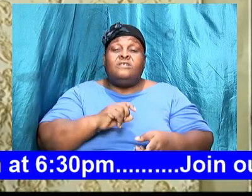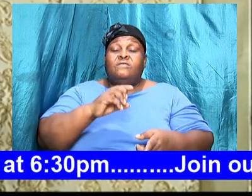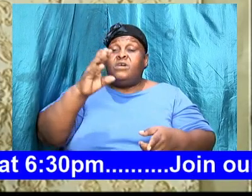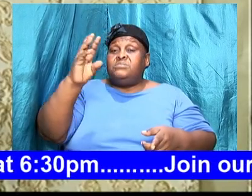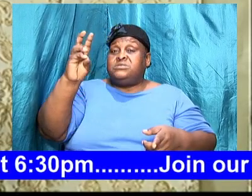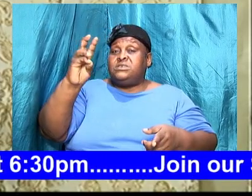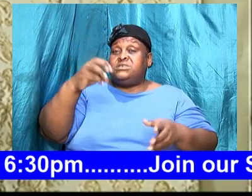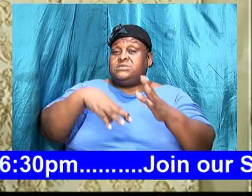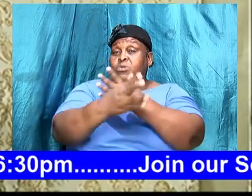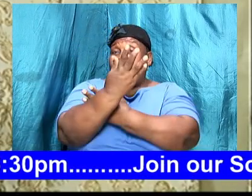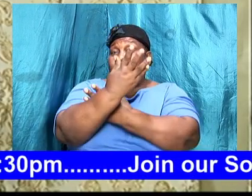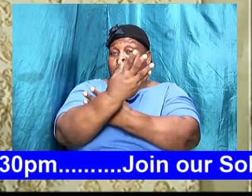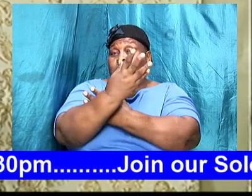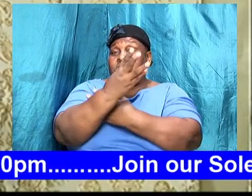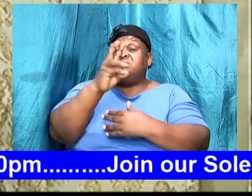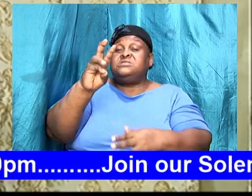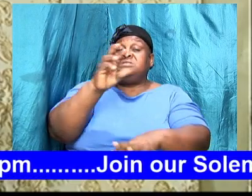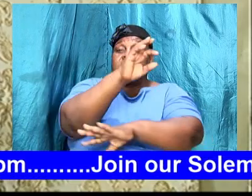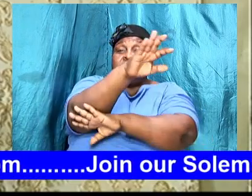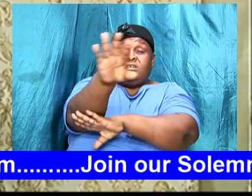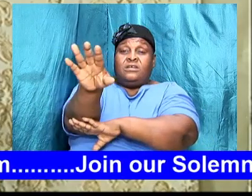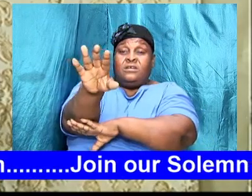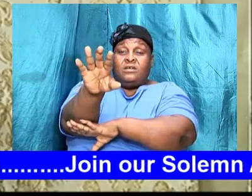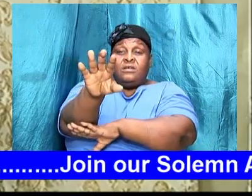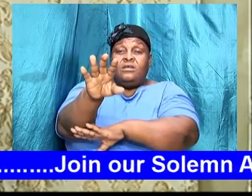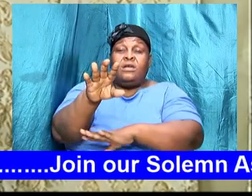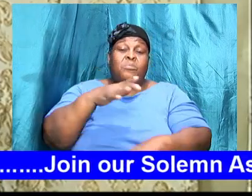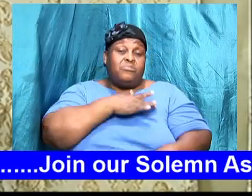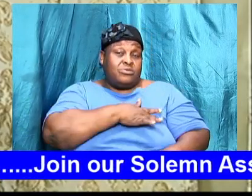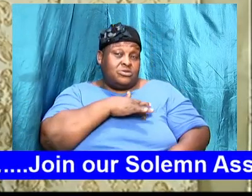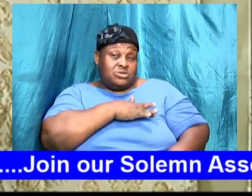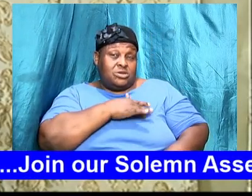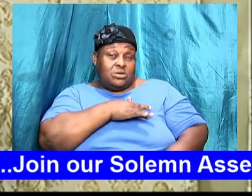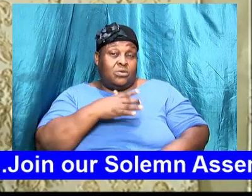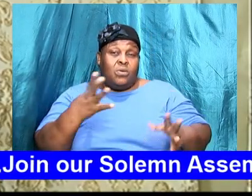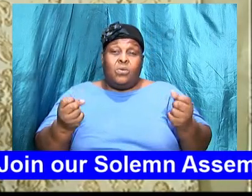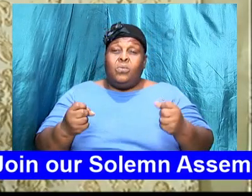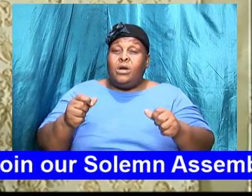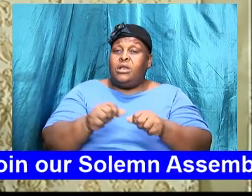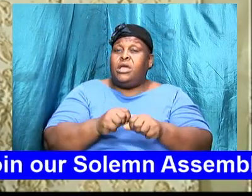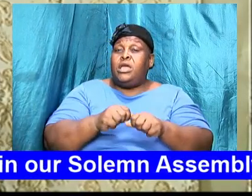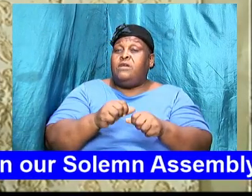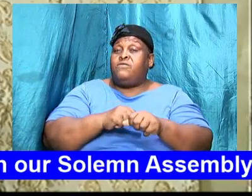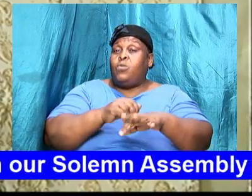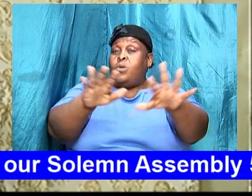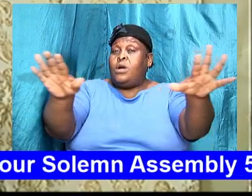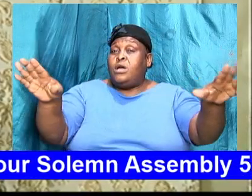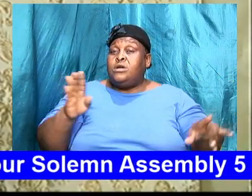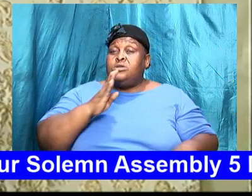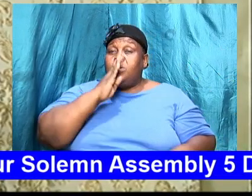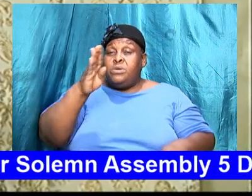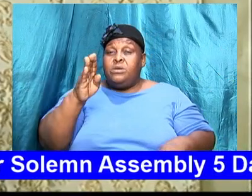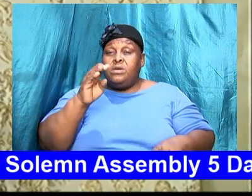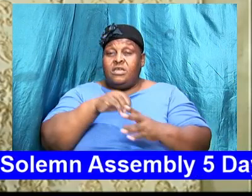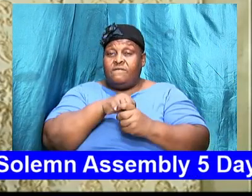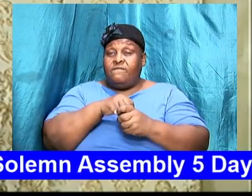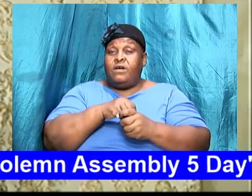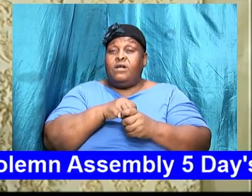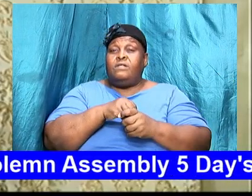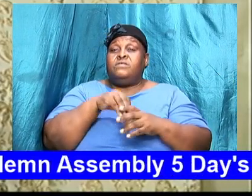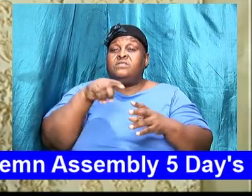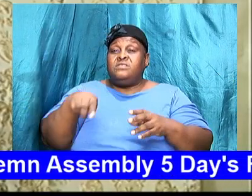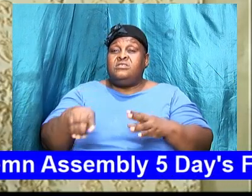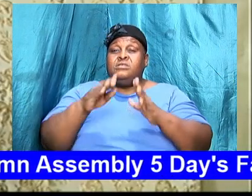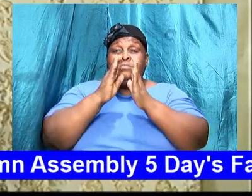would appreciate it we want everybody to be a part of this fasting like I said